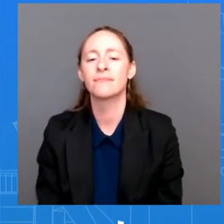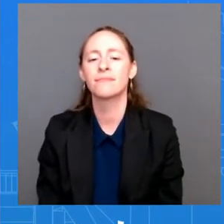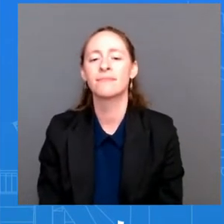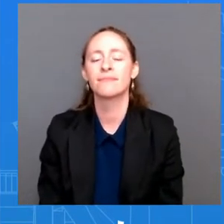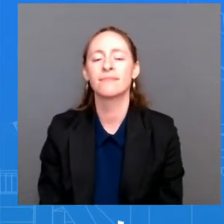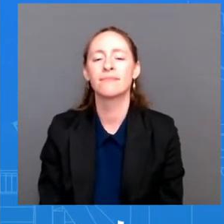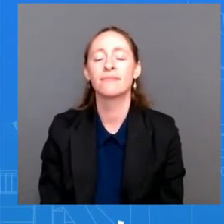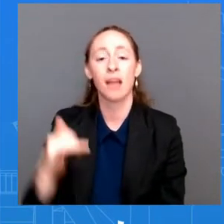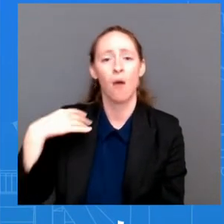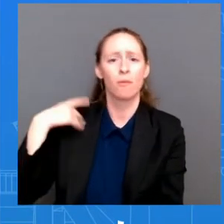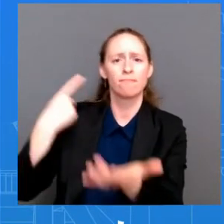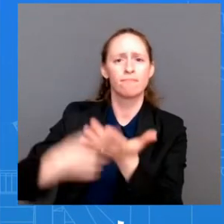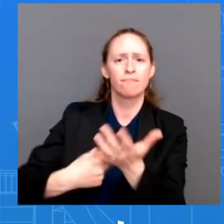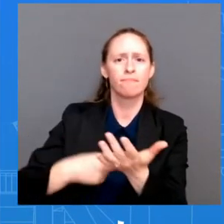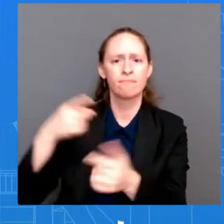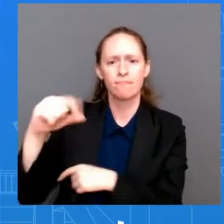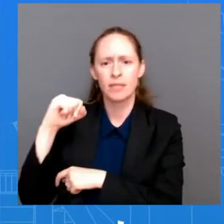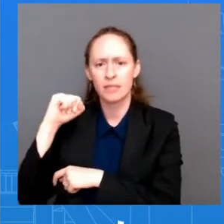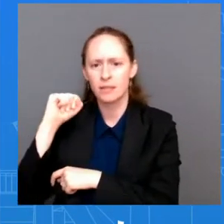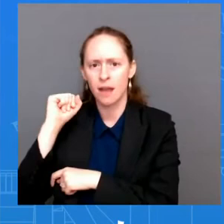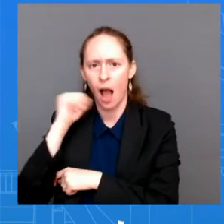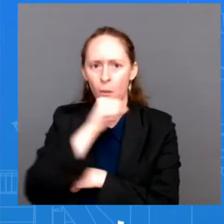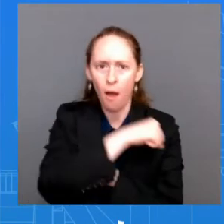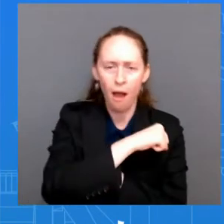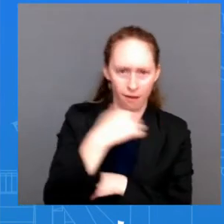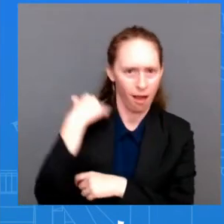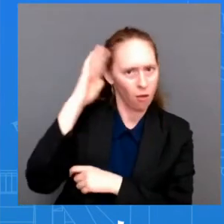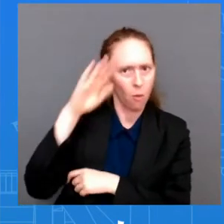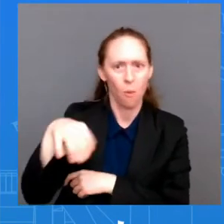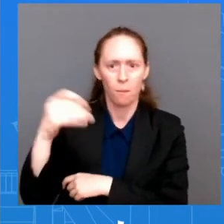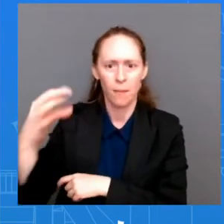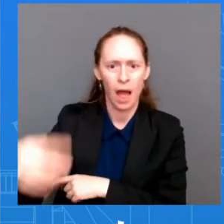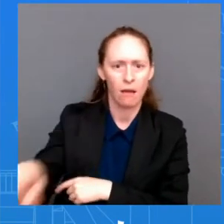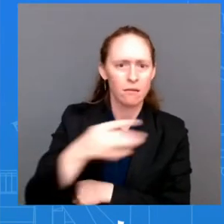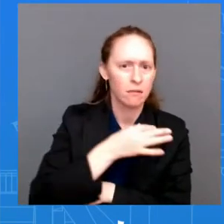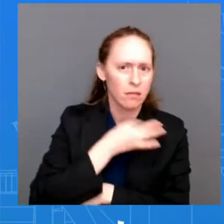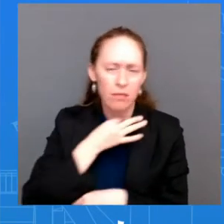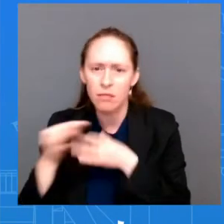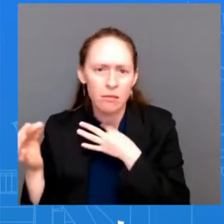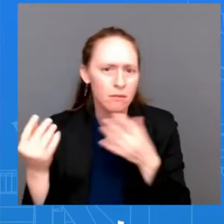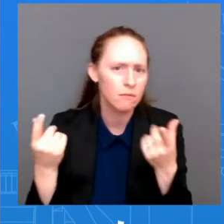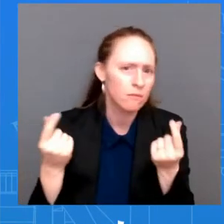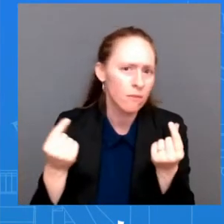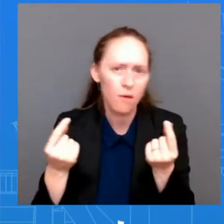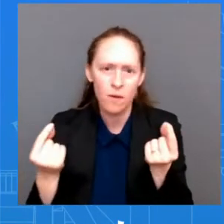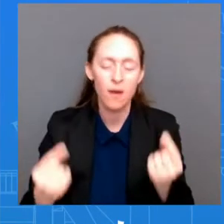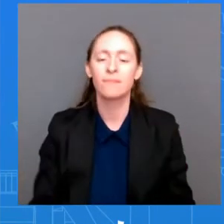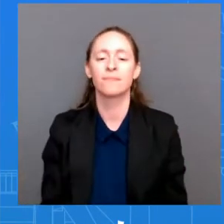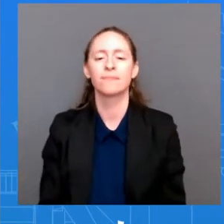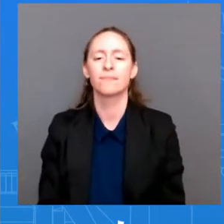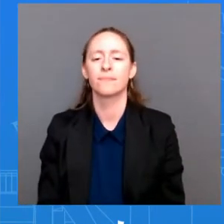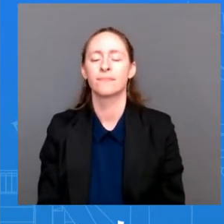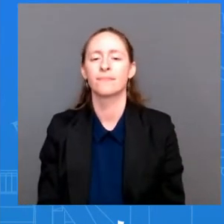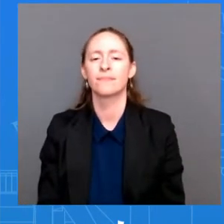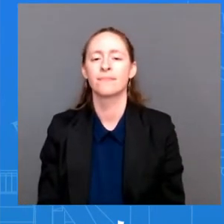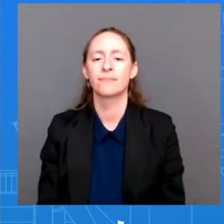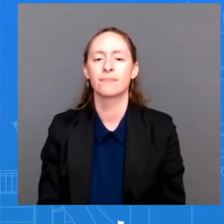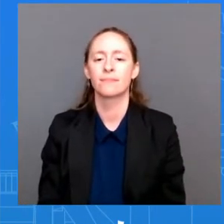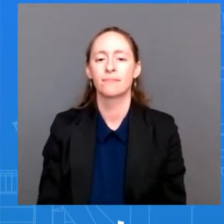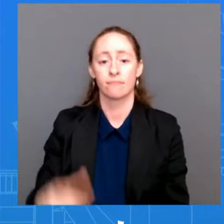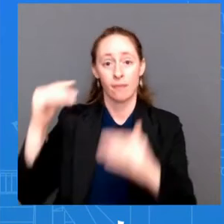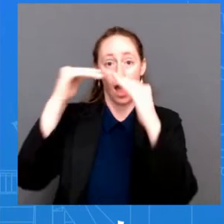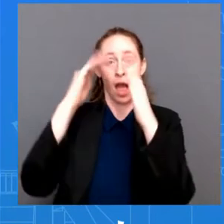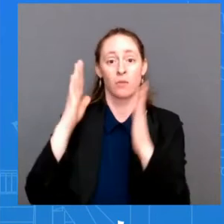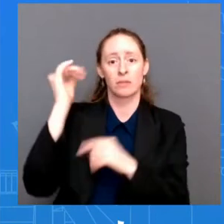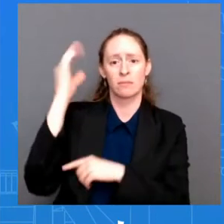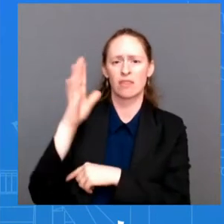I want to reaffirm that the Speaker has not confirmed any travel plans and it is for the Speaker to do